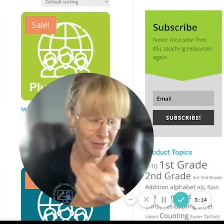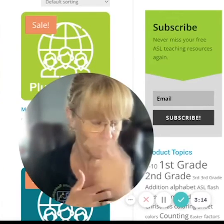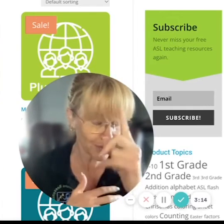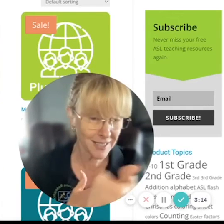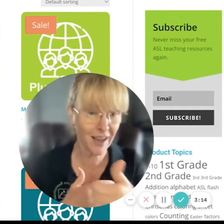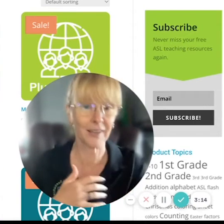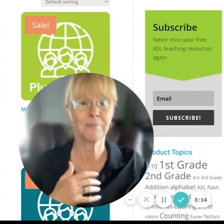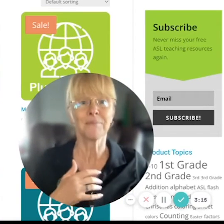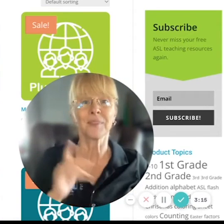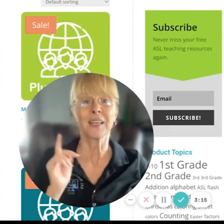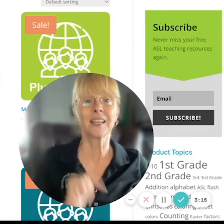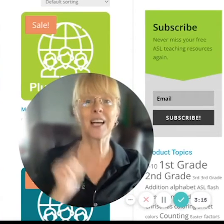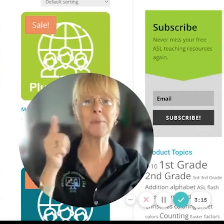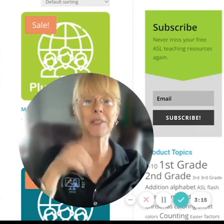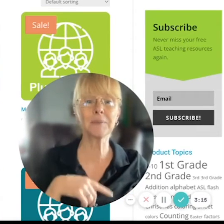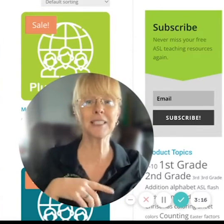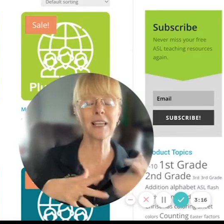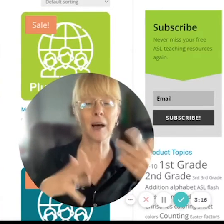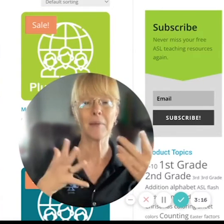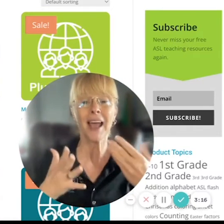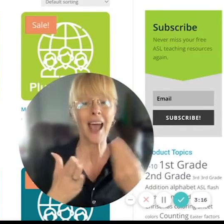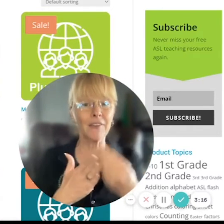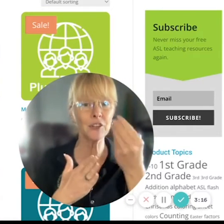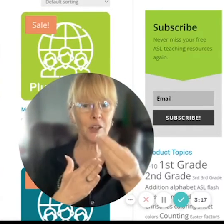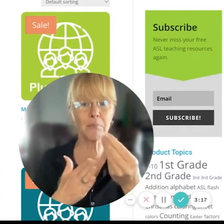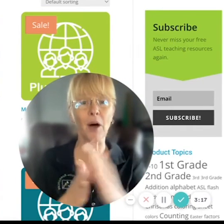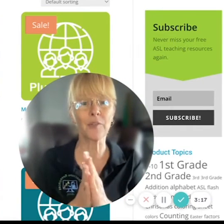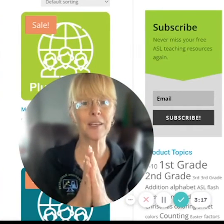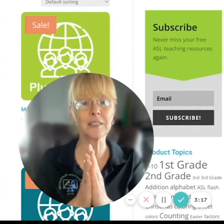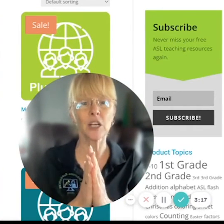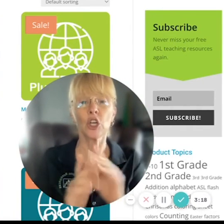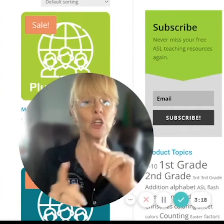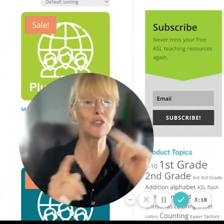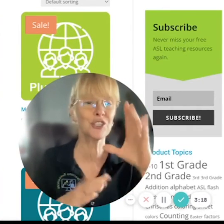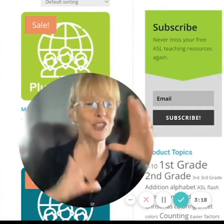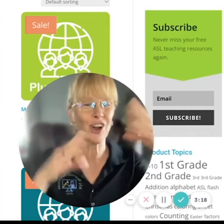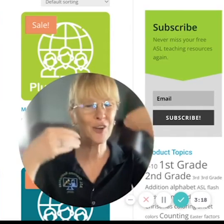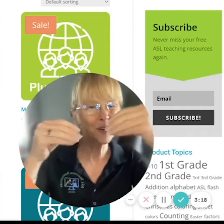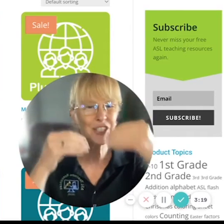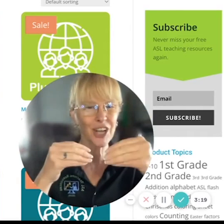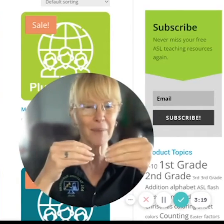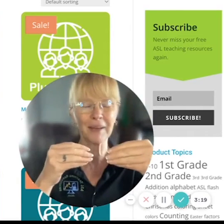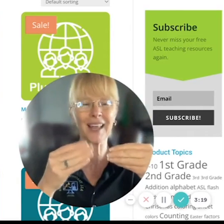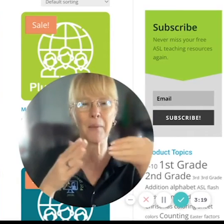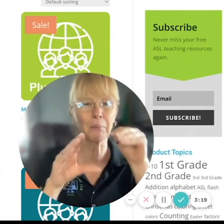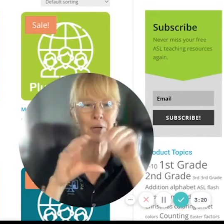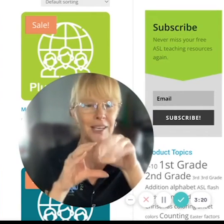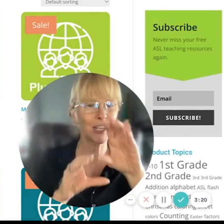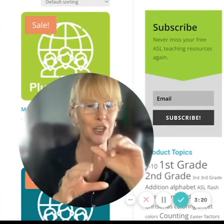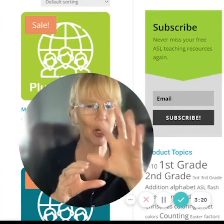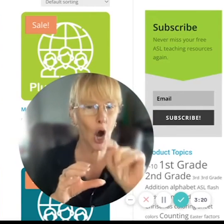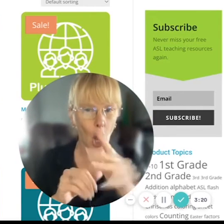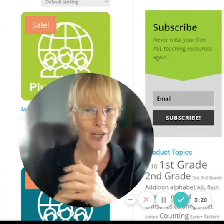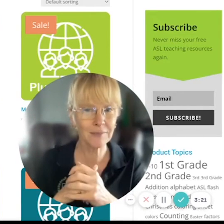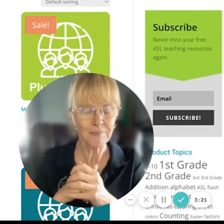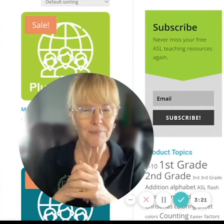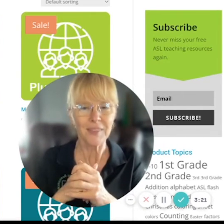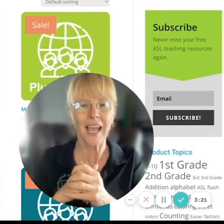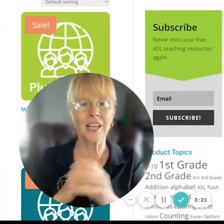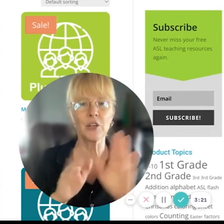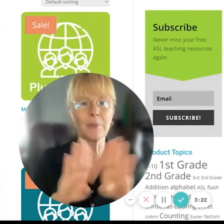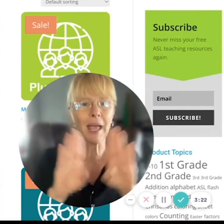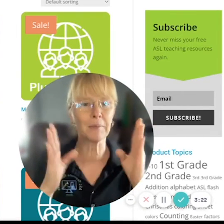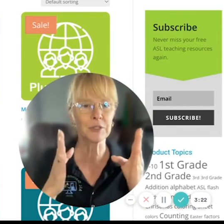you you decide now come on up to the top after you have bought this you just start going shopping and put it in your cart